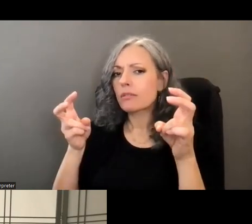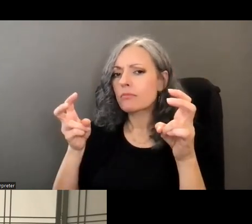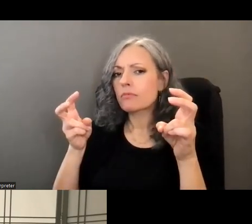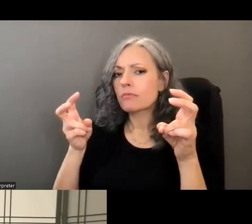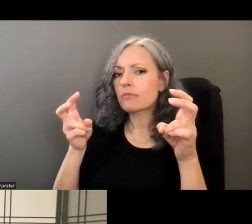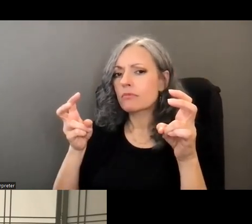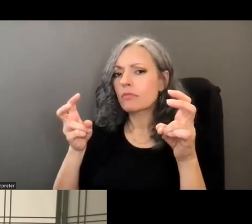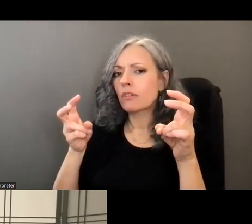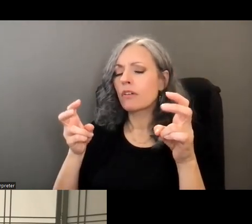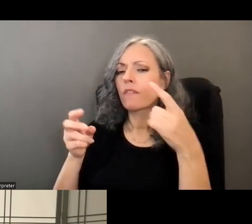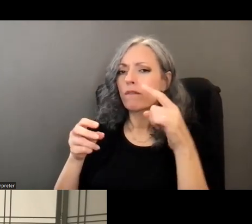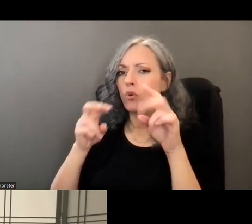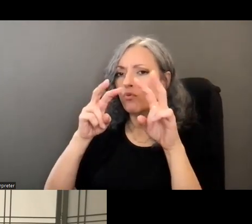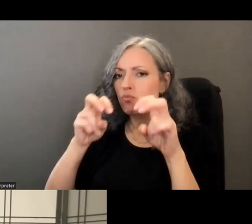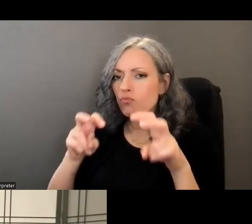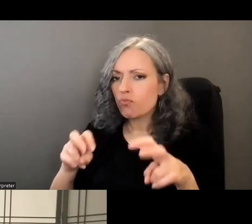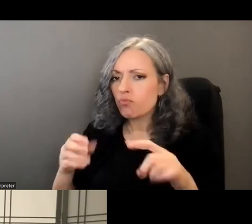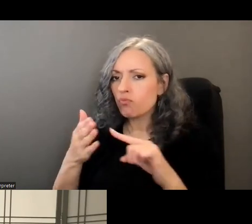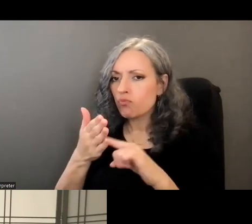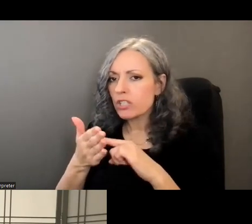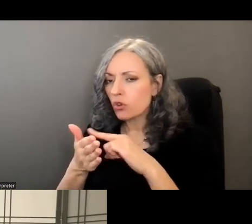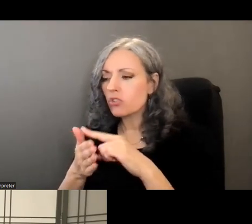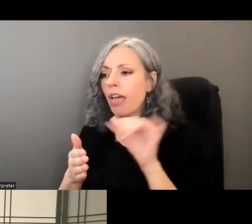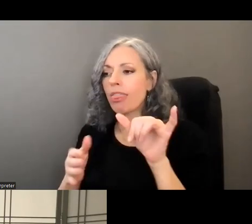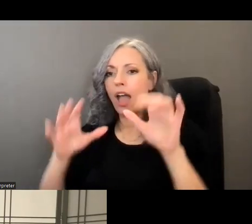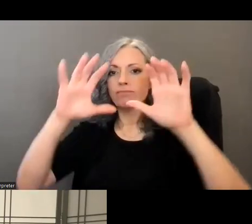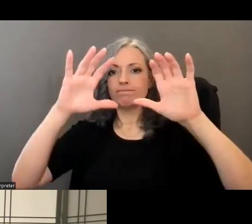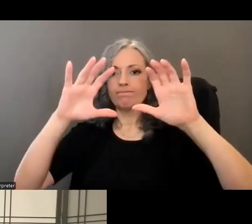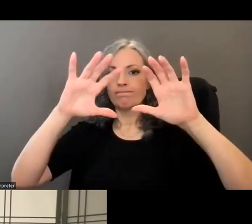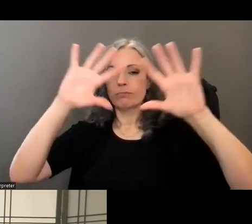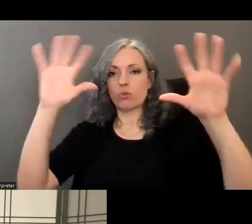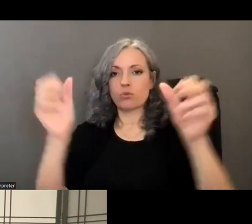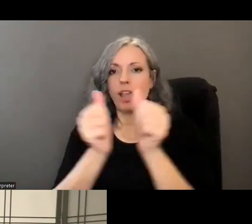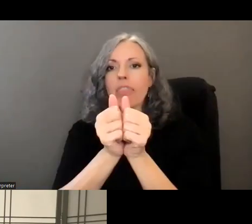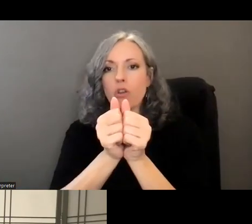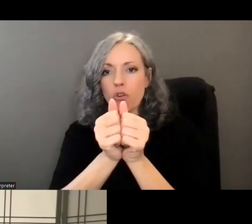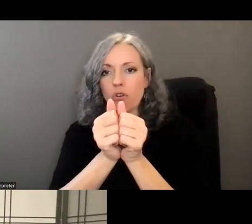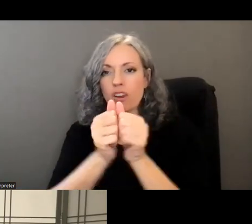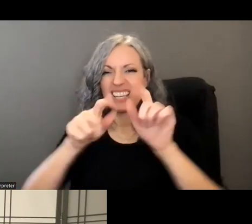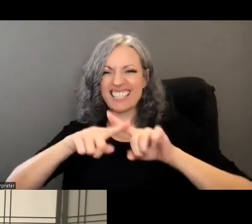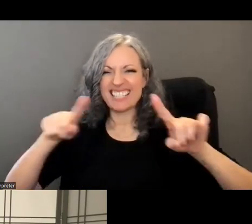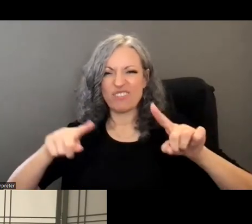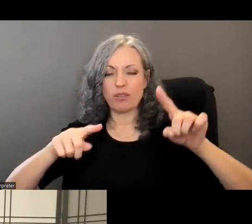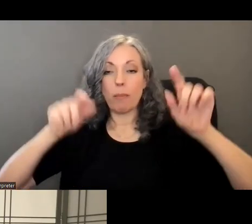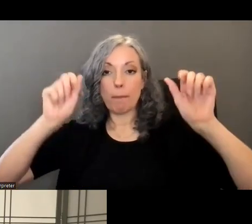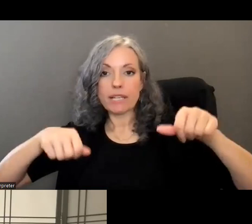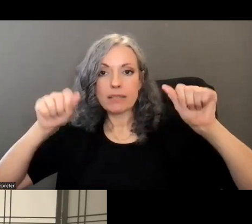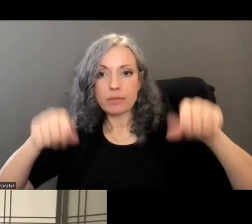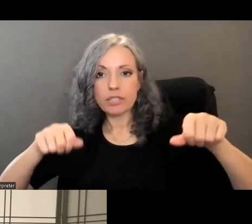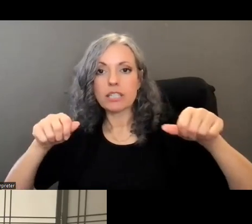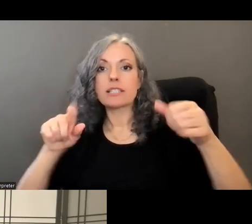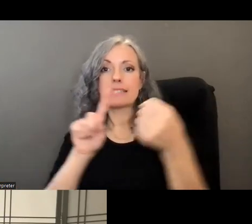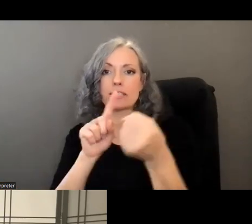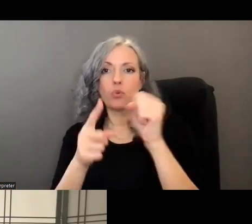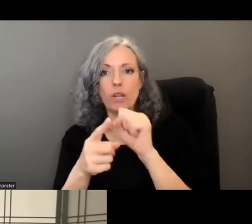research sources and that gets compiled into what are the different possibilities or scenarios and then we move